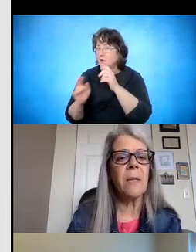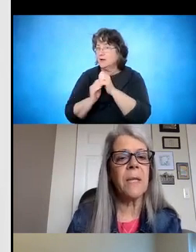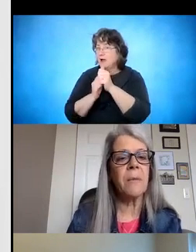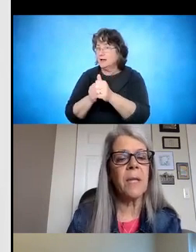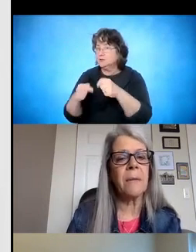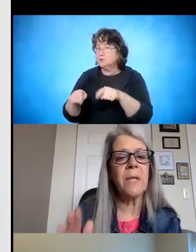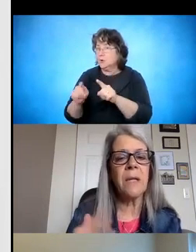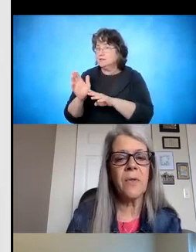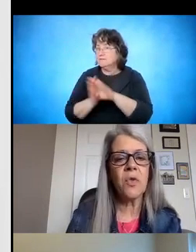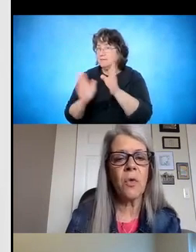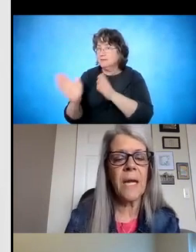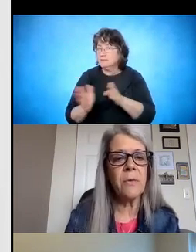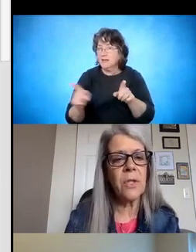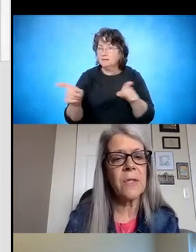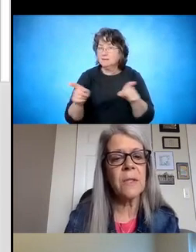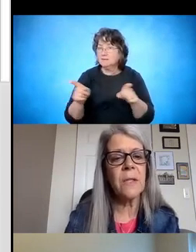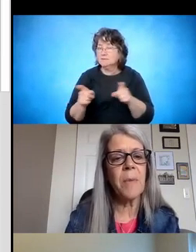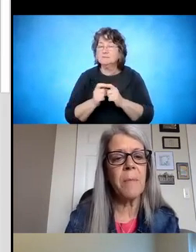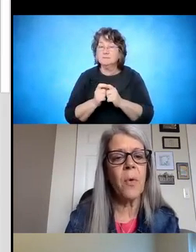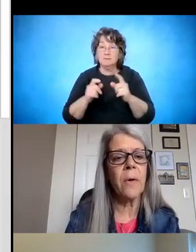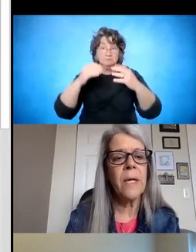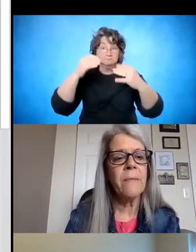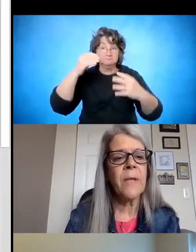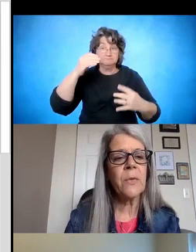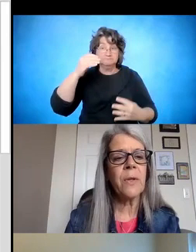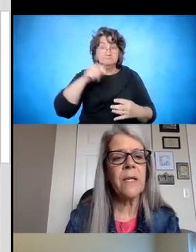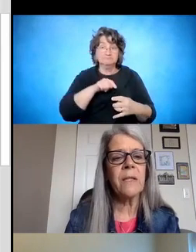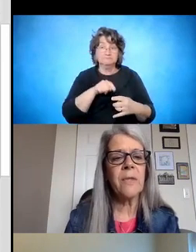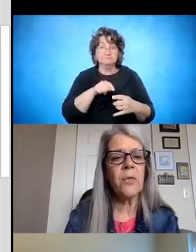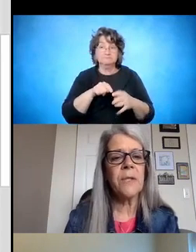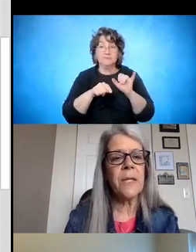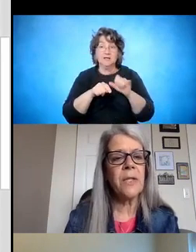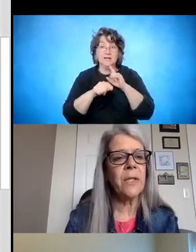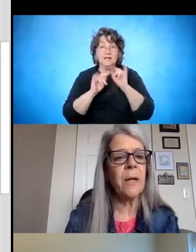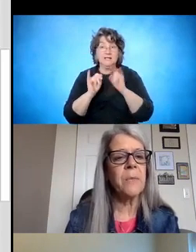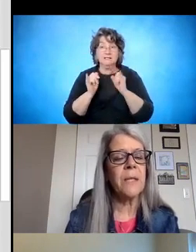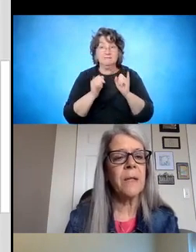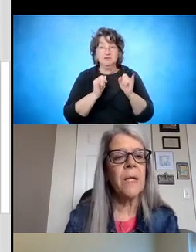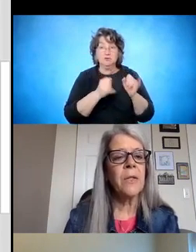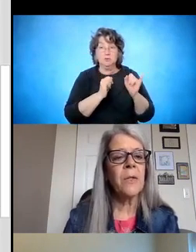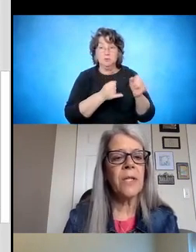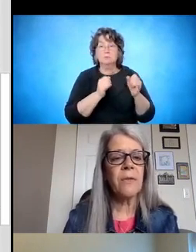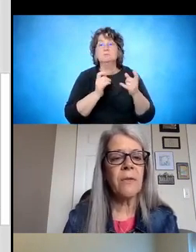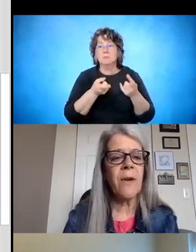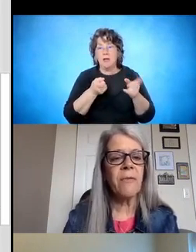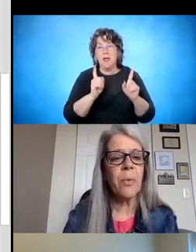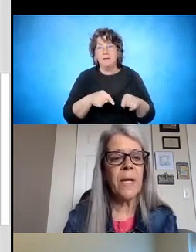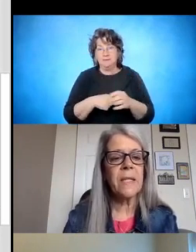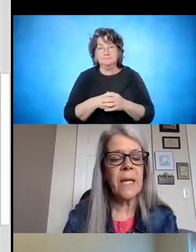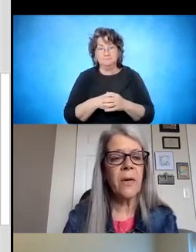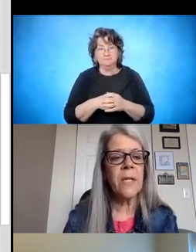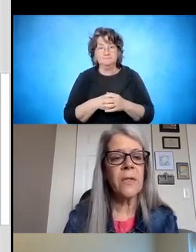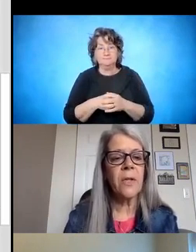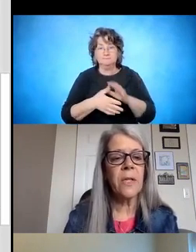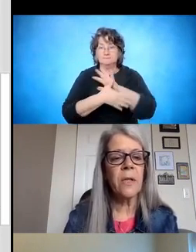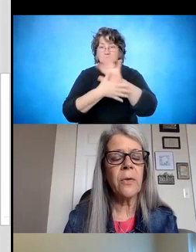they're developing the plan. But then if you scroll down just a little bit more, that's where the individualization comes in. So each of the five pre